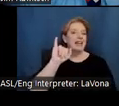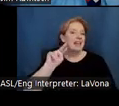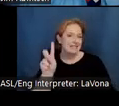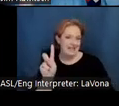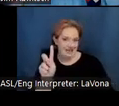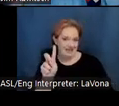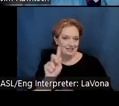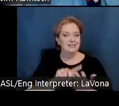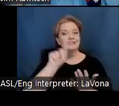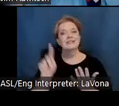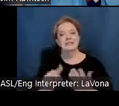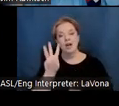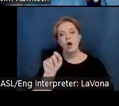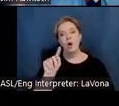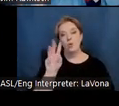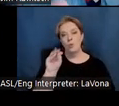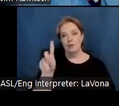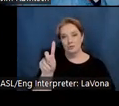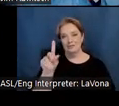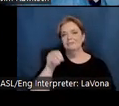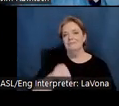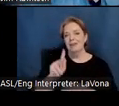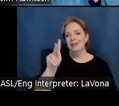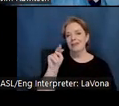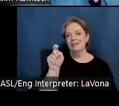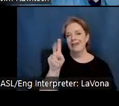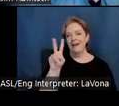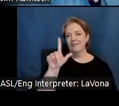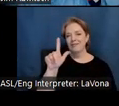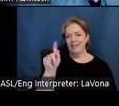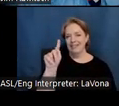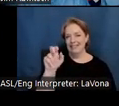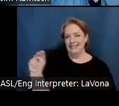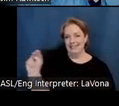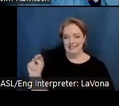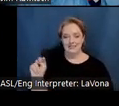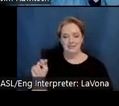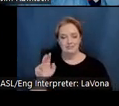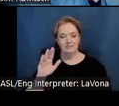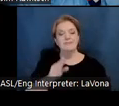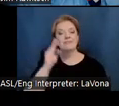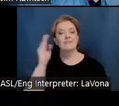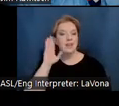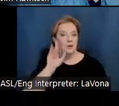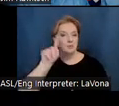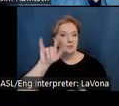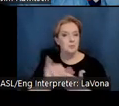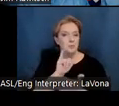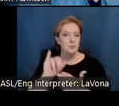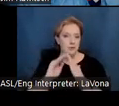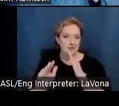historic Westwood in Knoxville, Tennessee. Then the Rini and Chaim Gross Foundation in New York City.